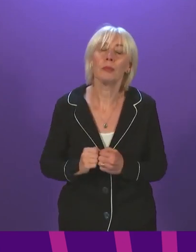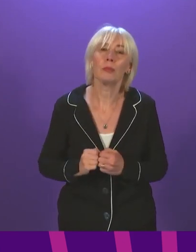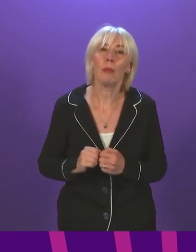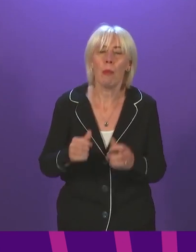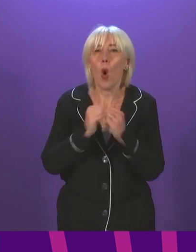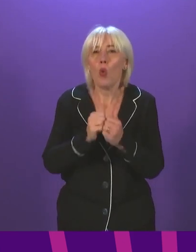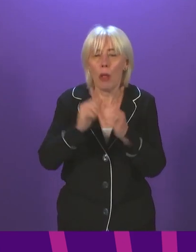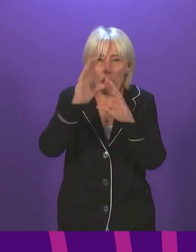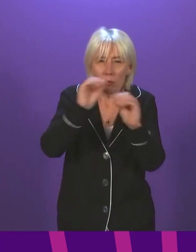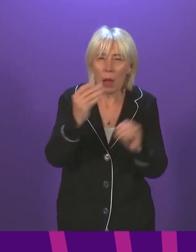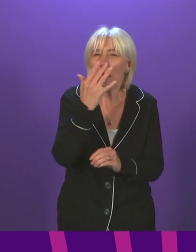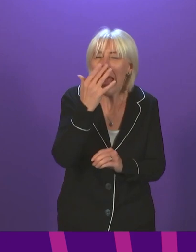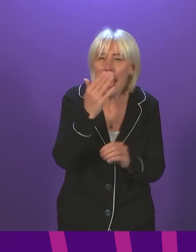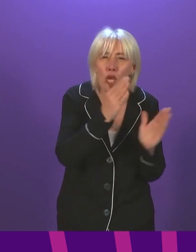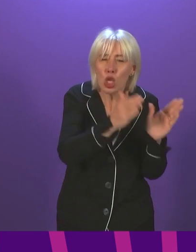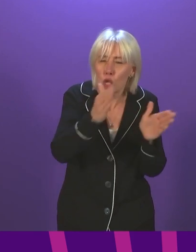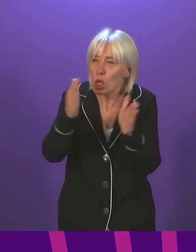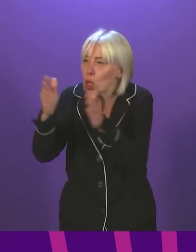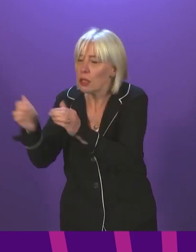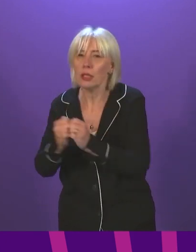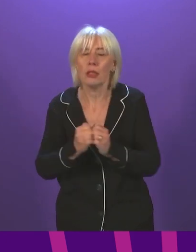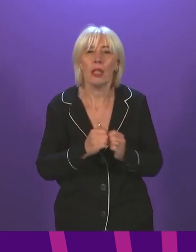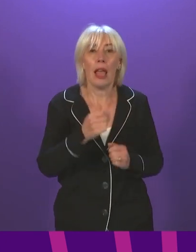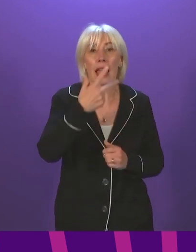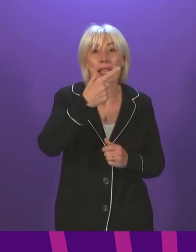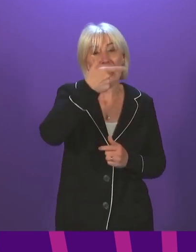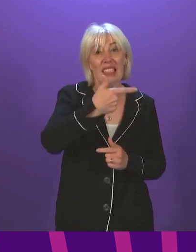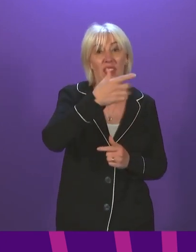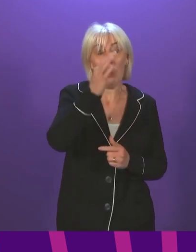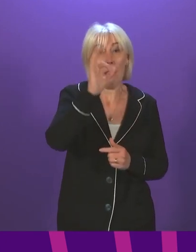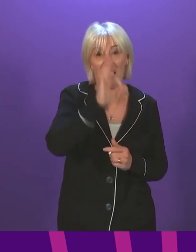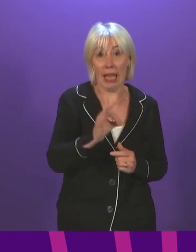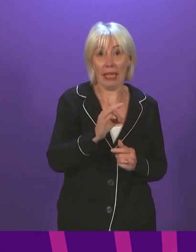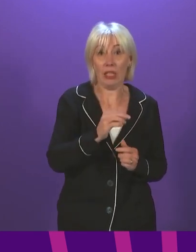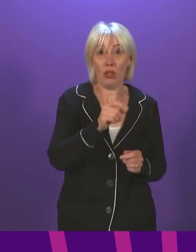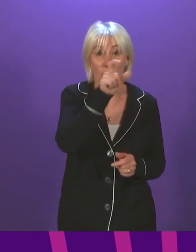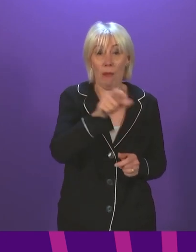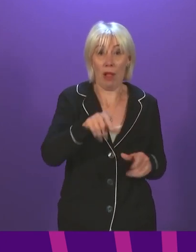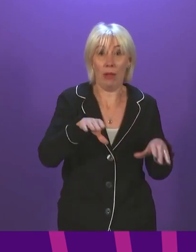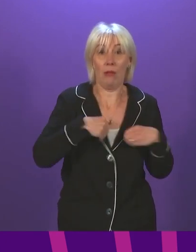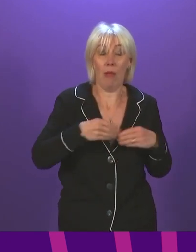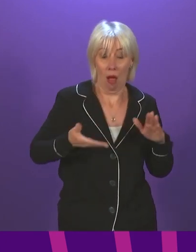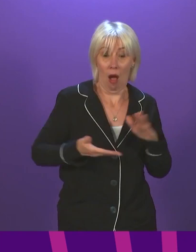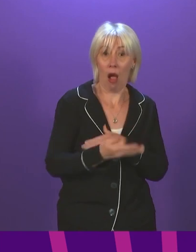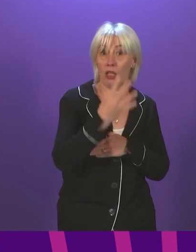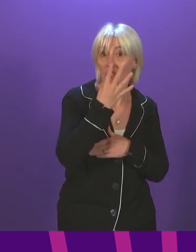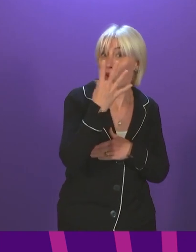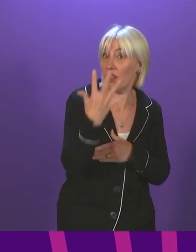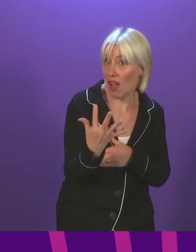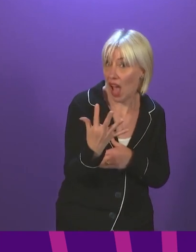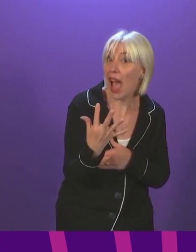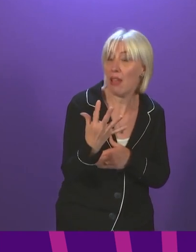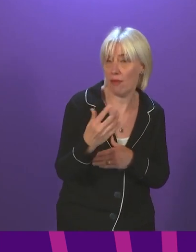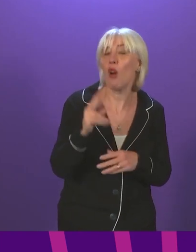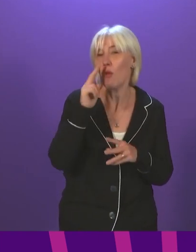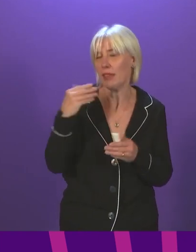providing some detail on the age breakdown of cases. the past week, more than 70 per cent of cases have been in the under 45s, and that is consistent with